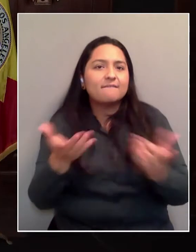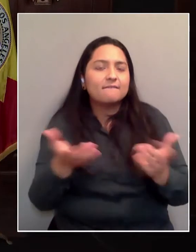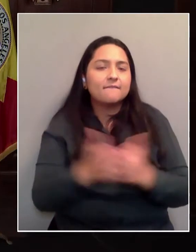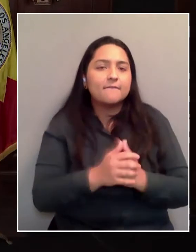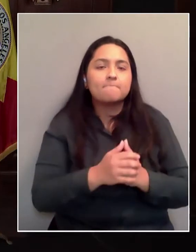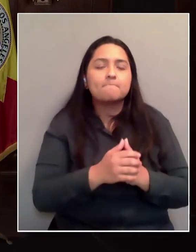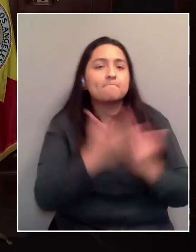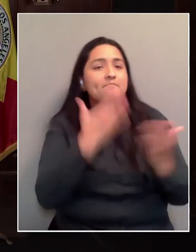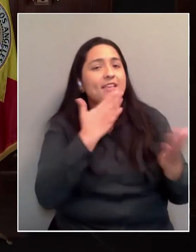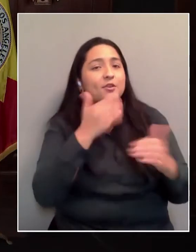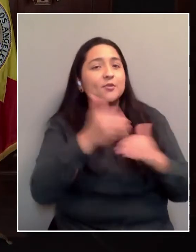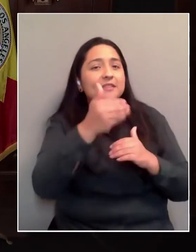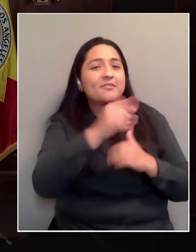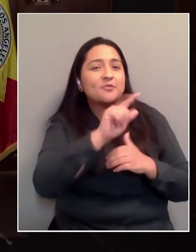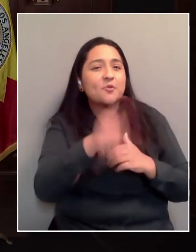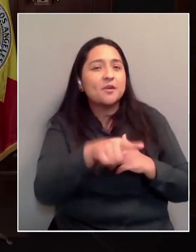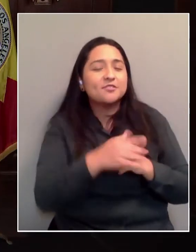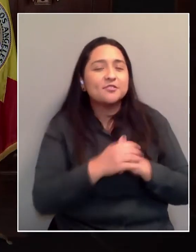Next question, please.